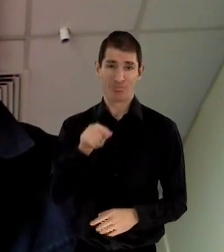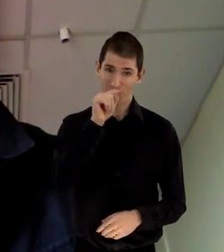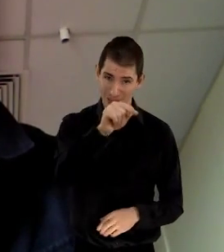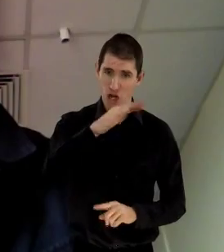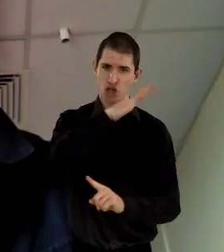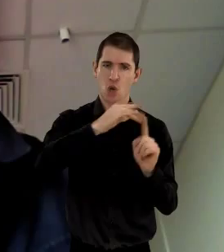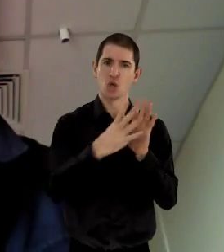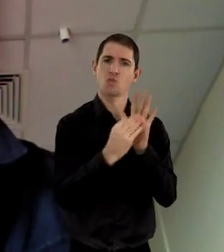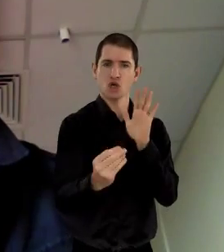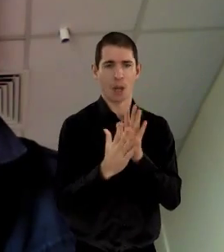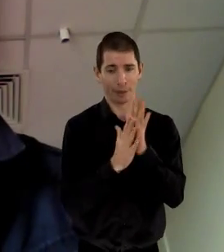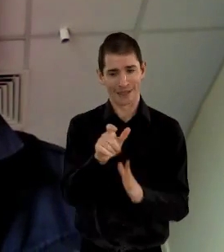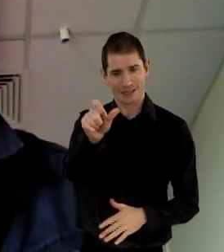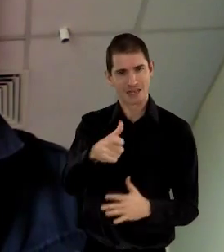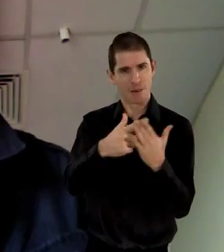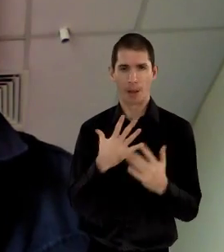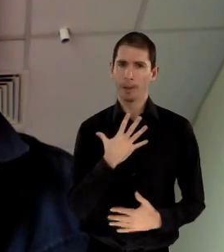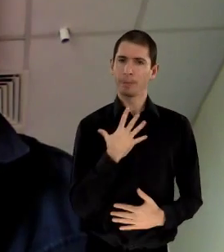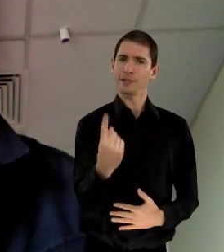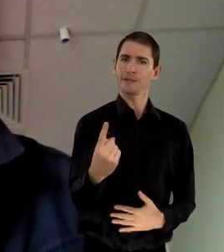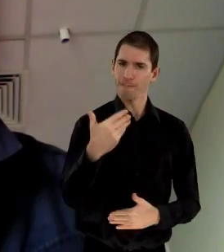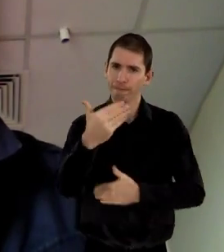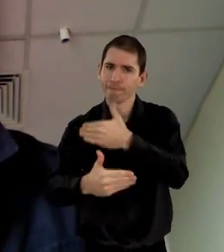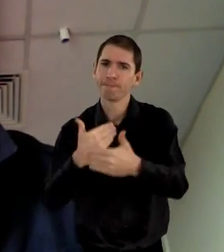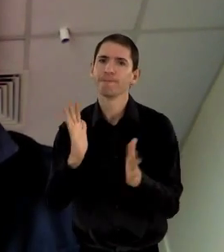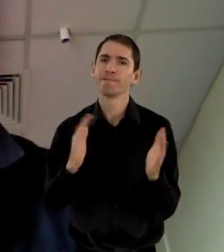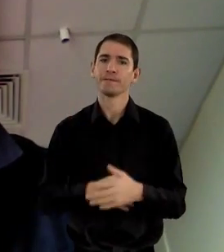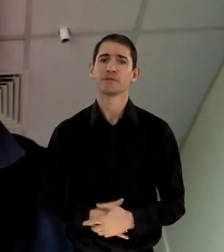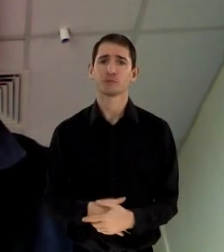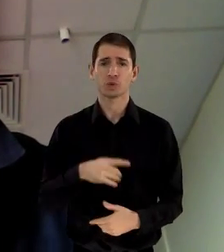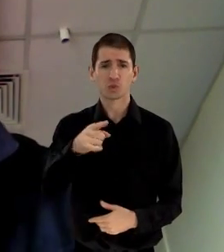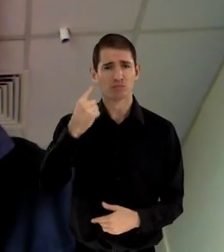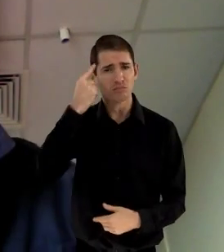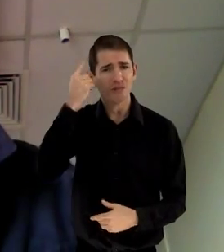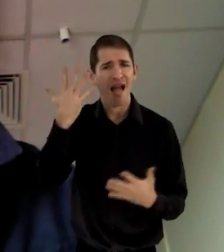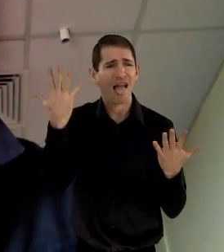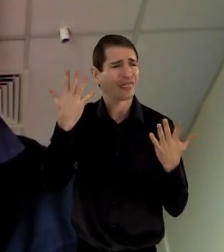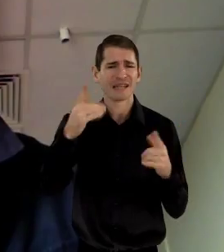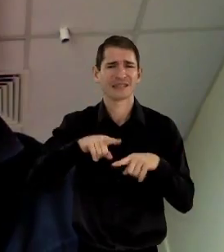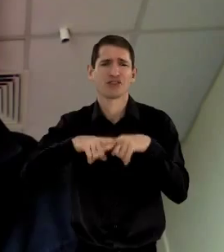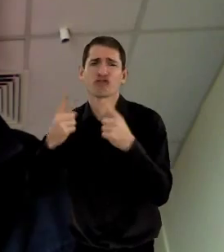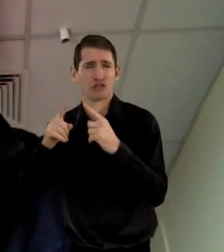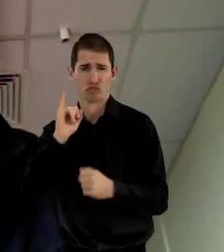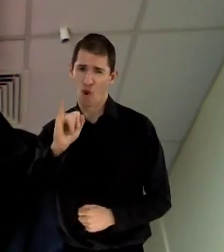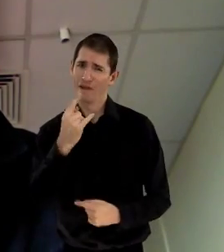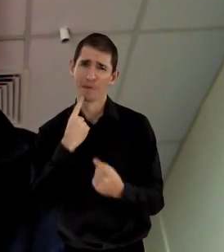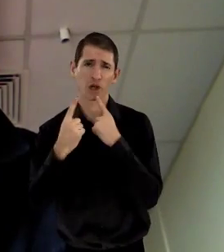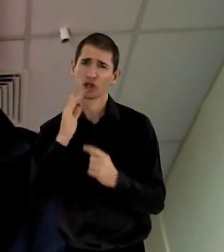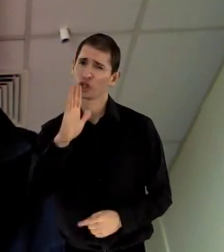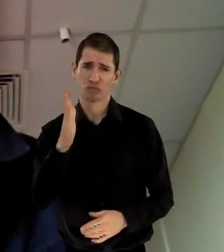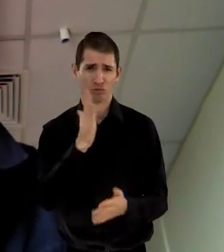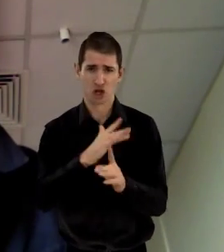choose. So basically that's what the social model of disability, to suggest it's anything else,